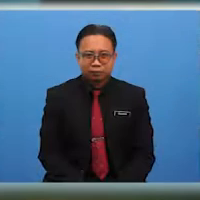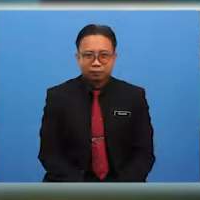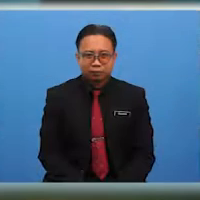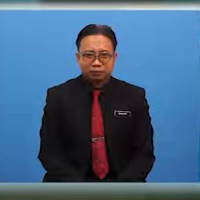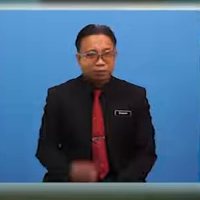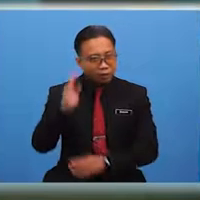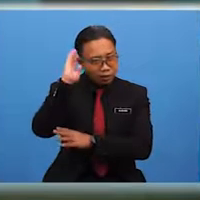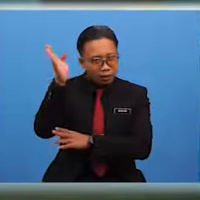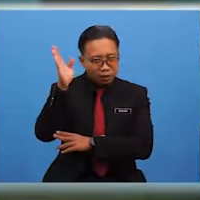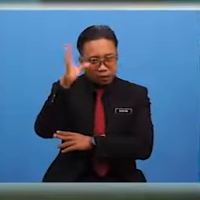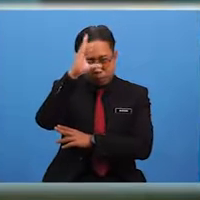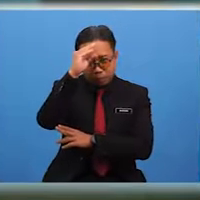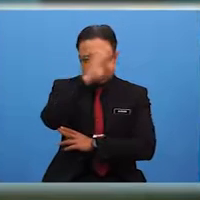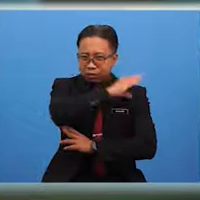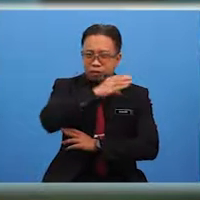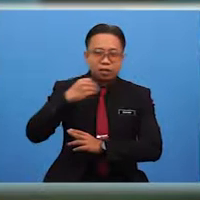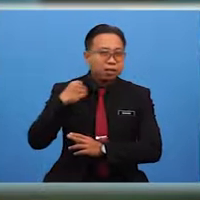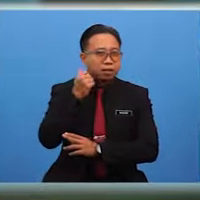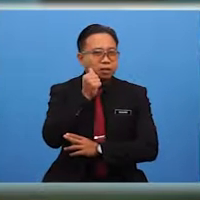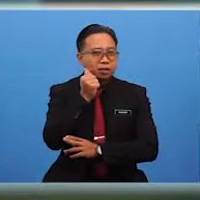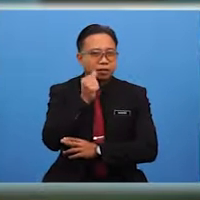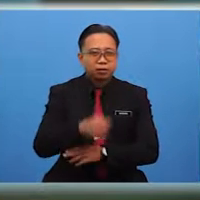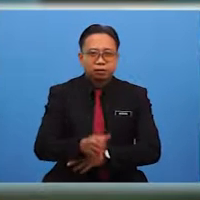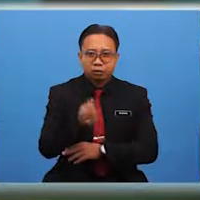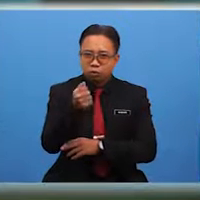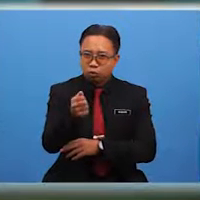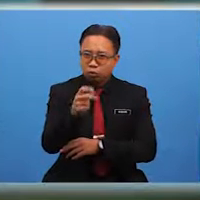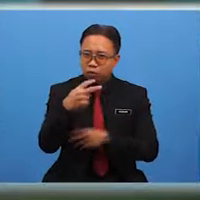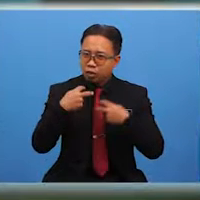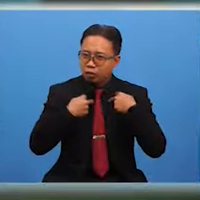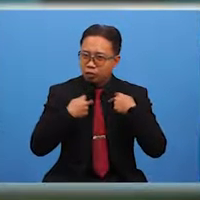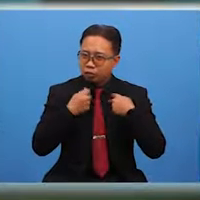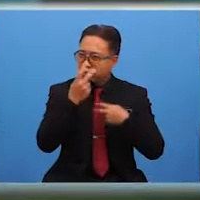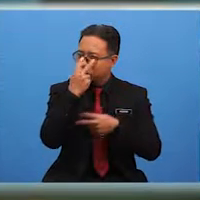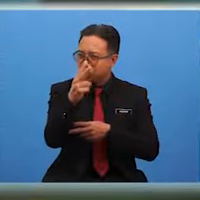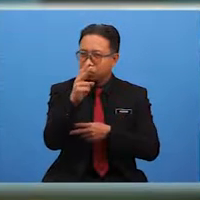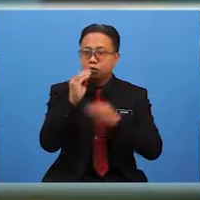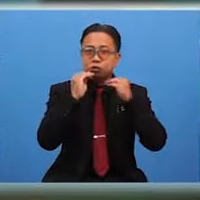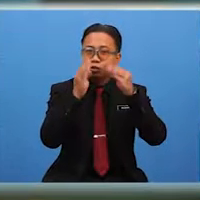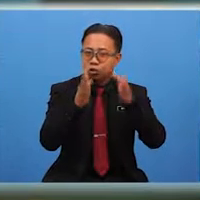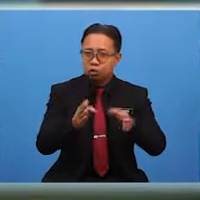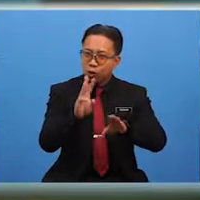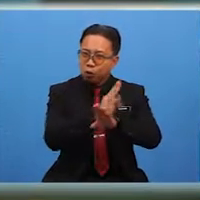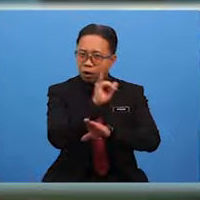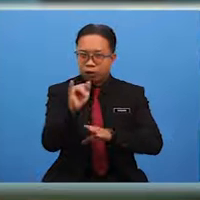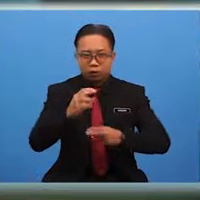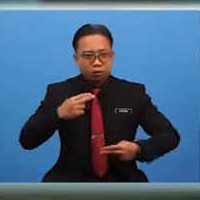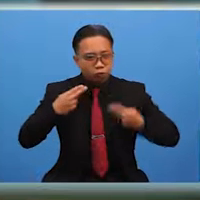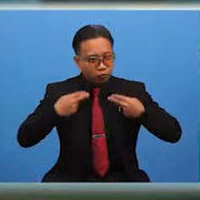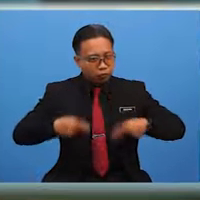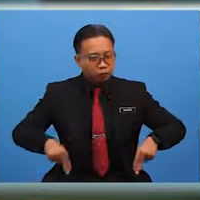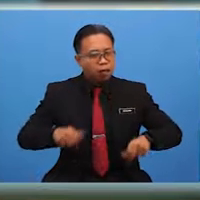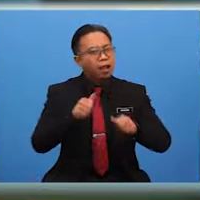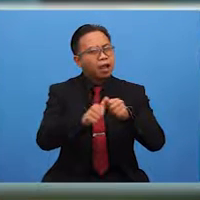Hello boys and girls, you have seen some of your teachers wearing this uniform